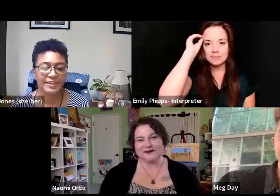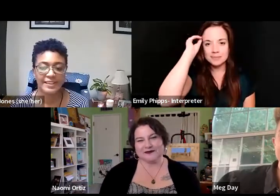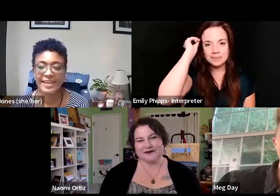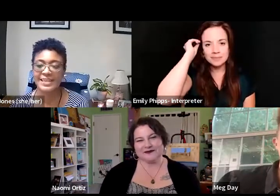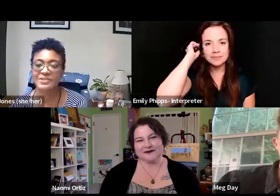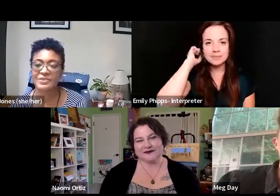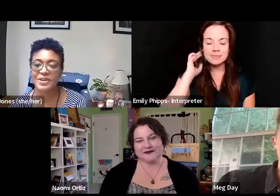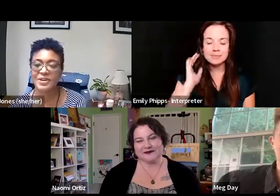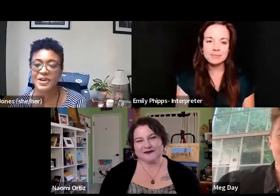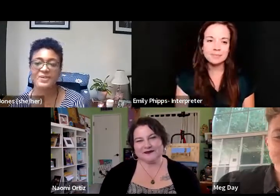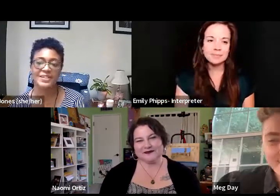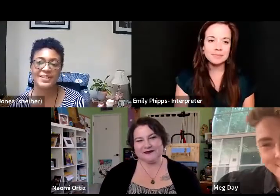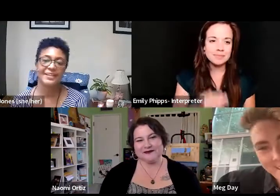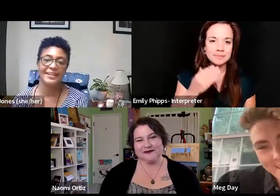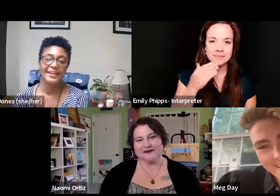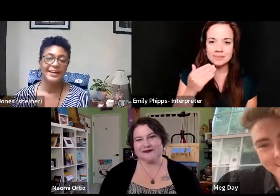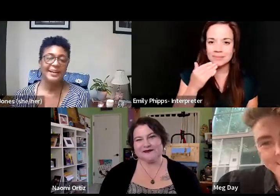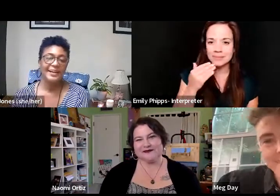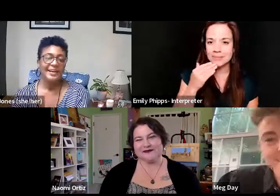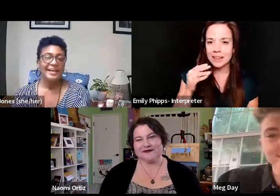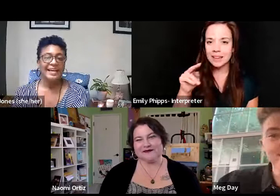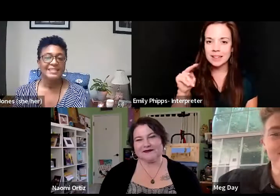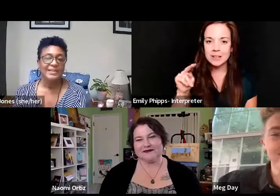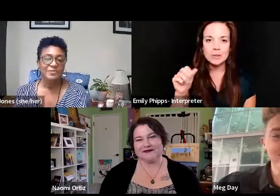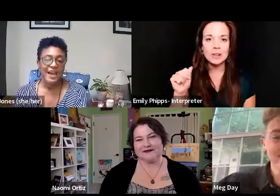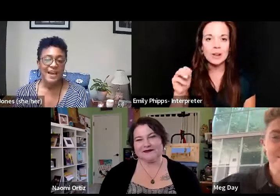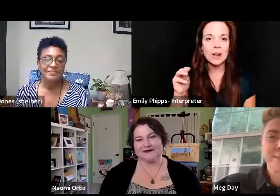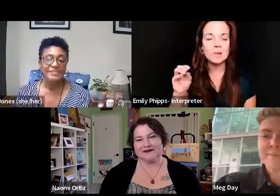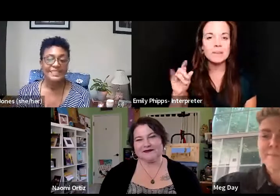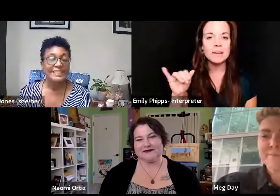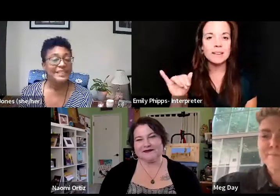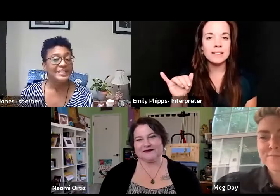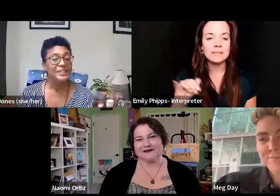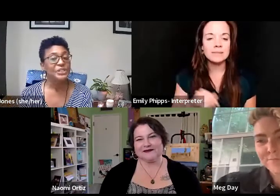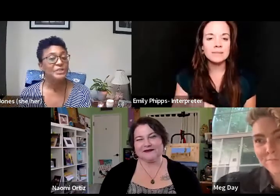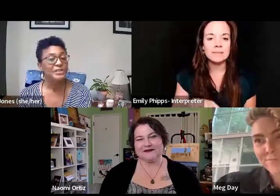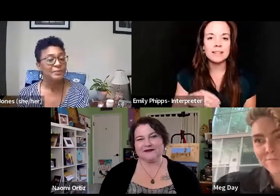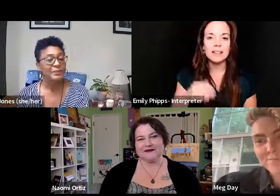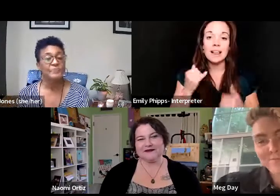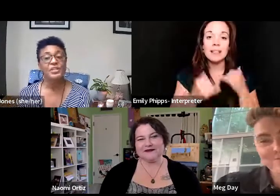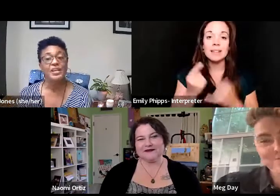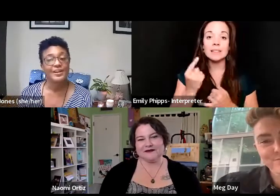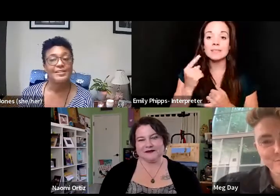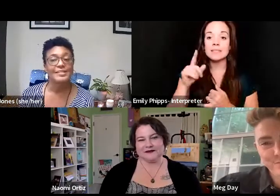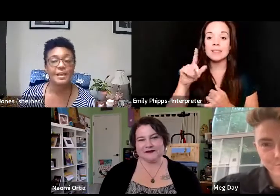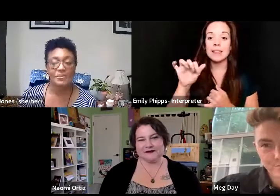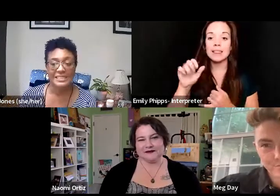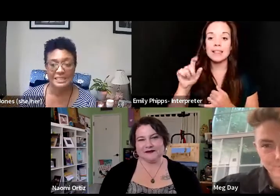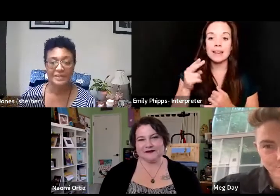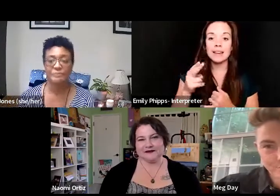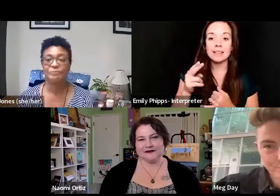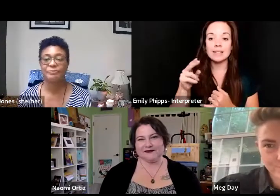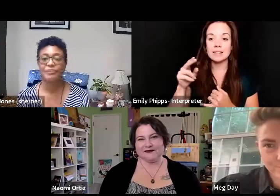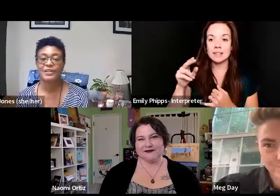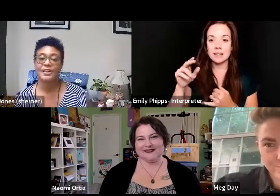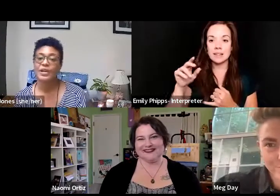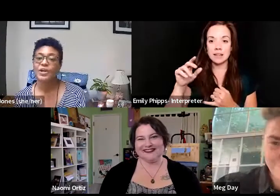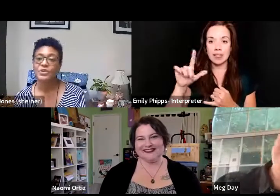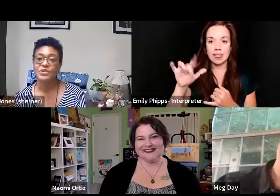Thank you, Naomi. Last up we have Leah Lakshmi Fukshina Samarasina,